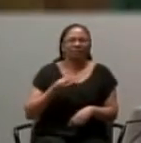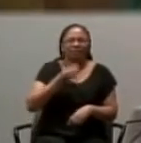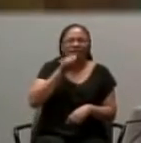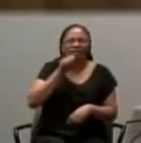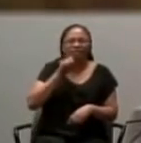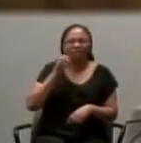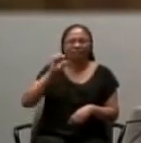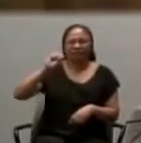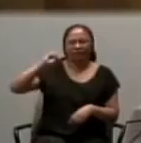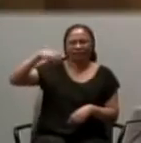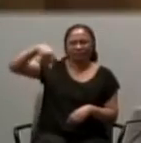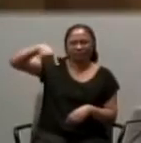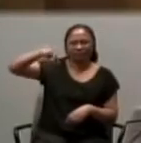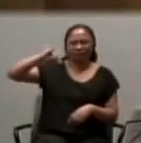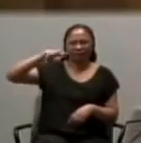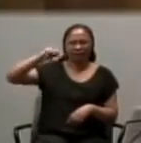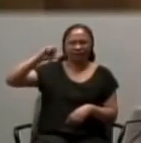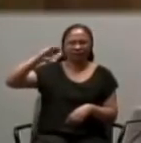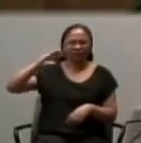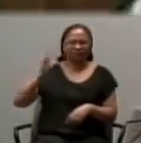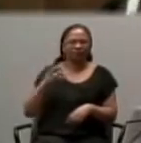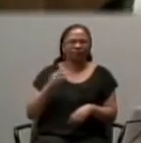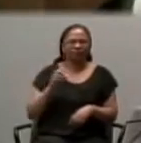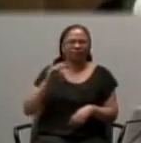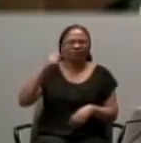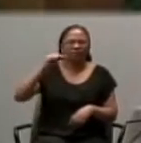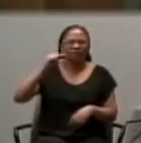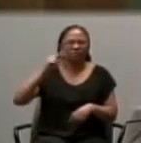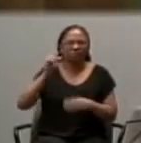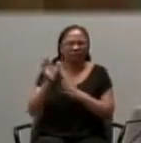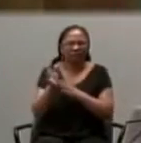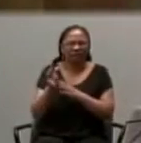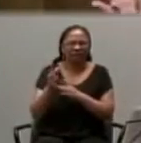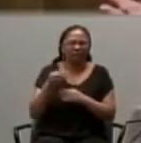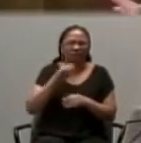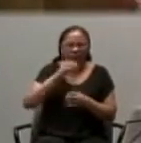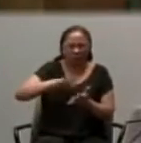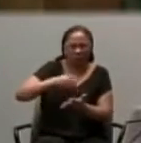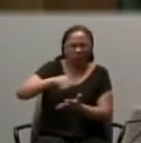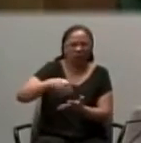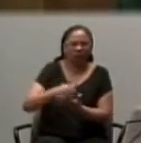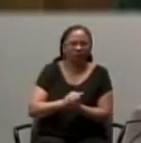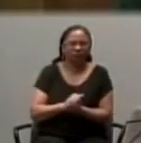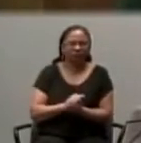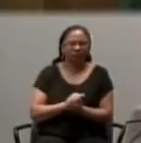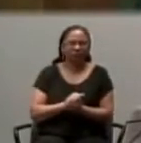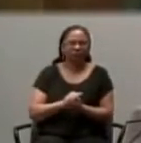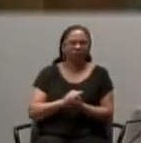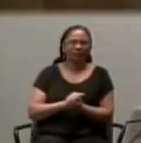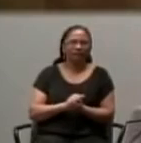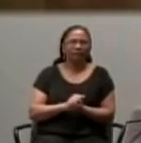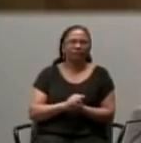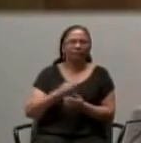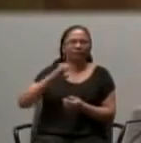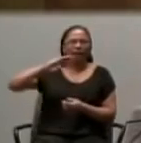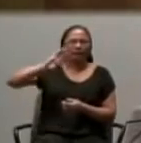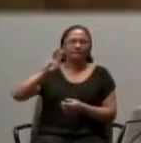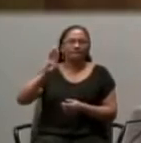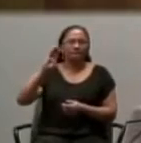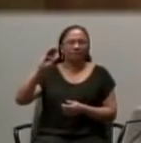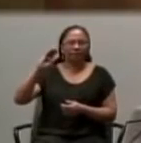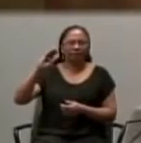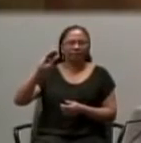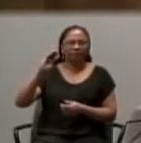Now, spinach is something you either love or you hate. It can't be in between. Or maybe you eat it as a duty for health. But, for me,